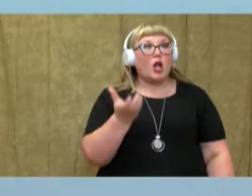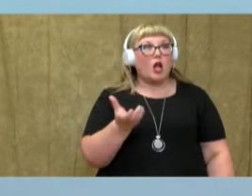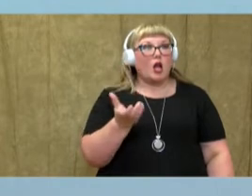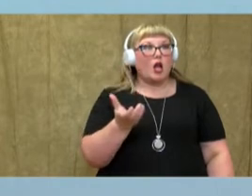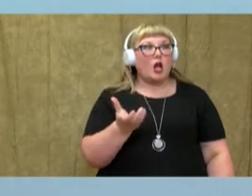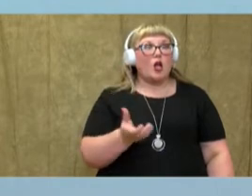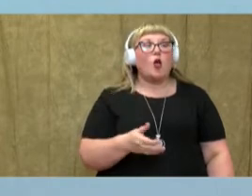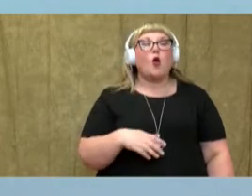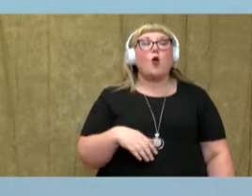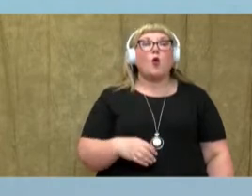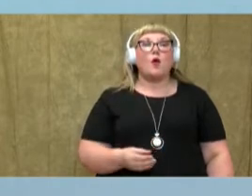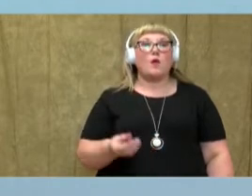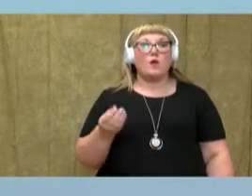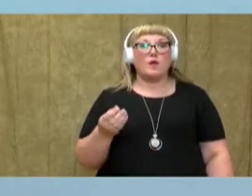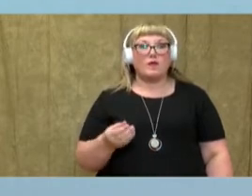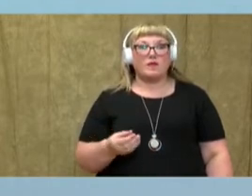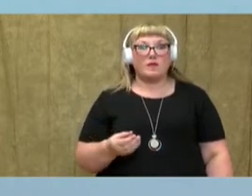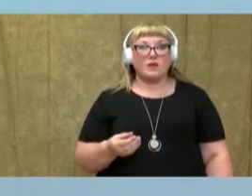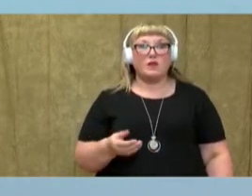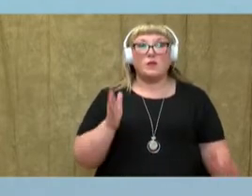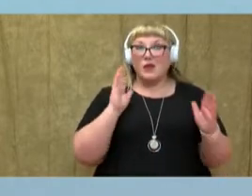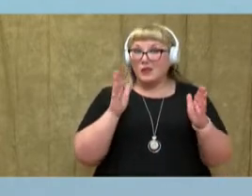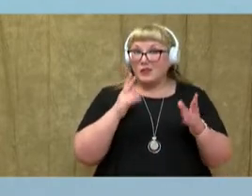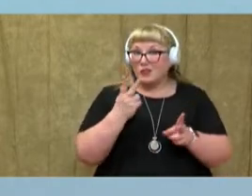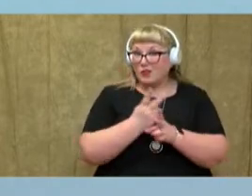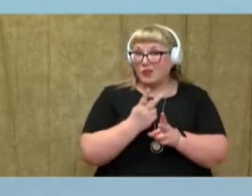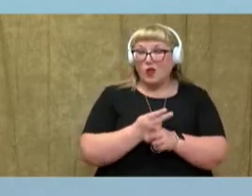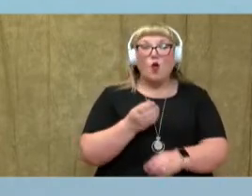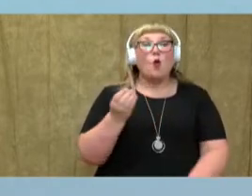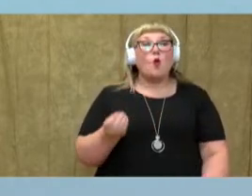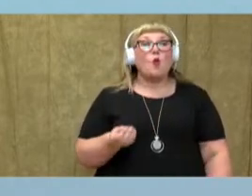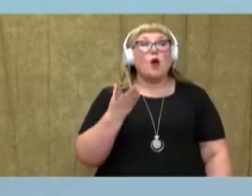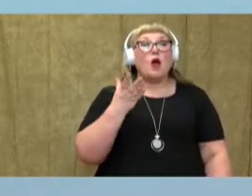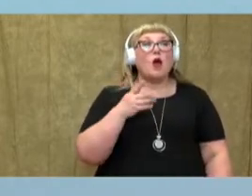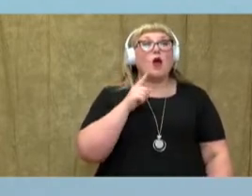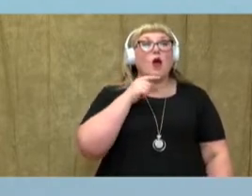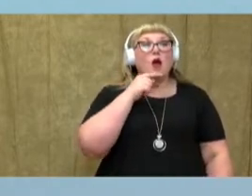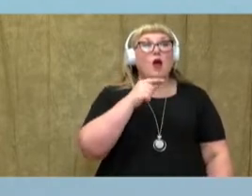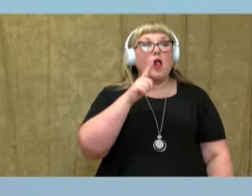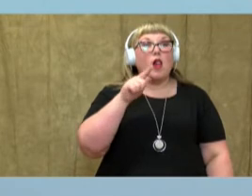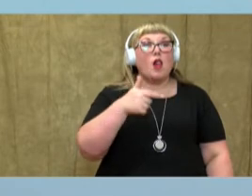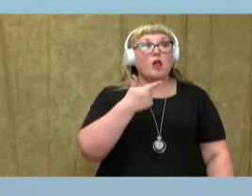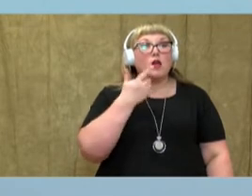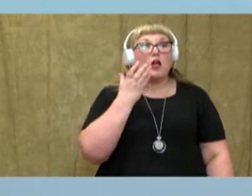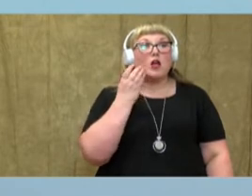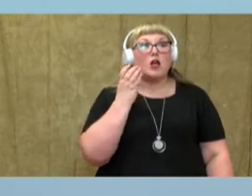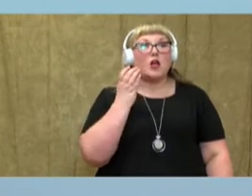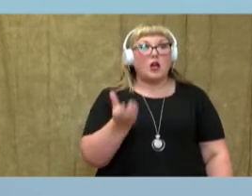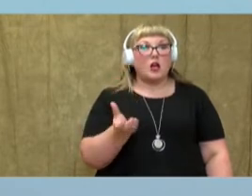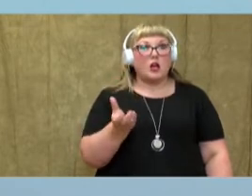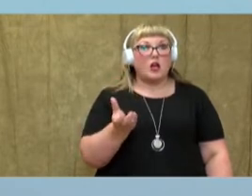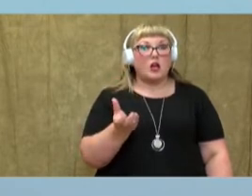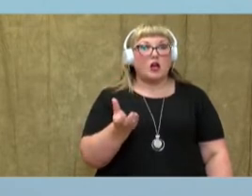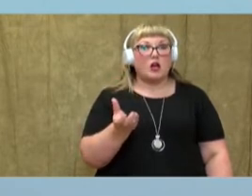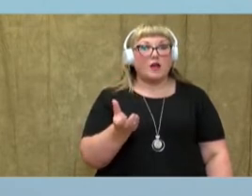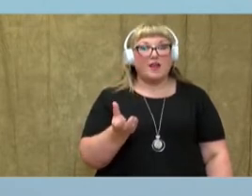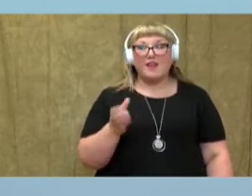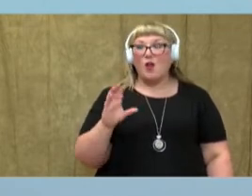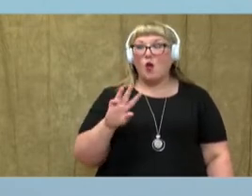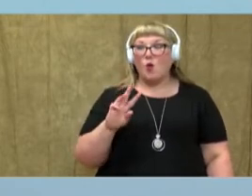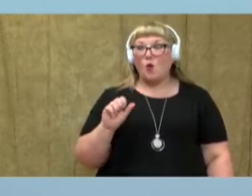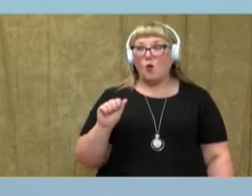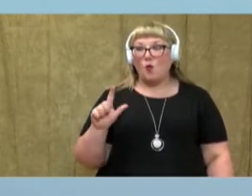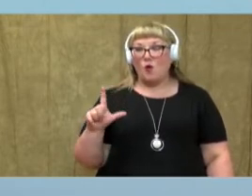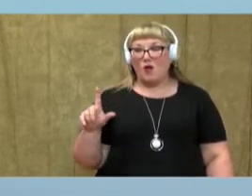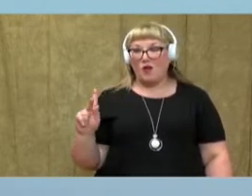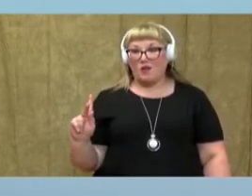Do it again. Say the sounds you hear. Listen carefully. Walk. W-aul. I hear